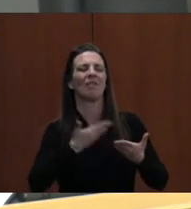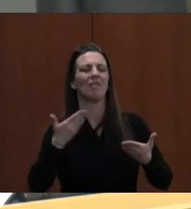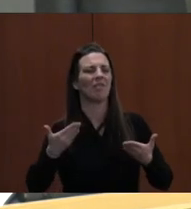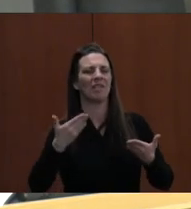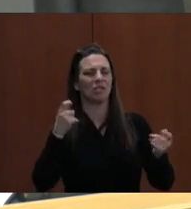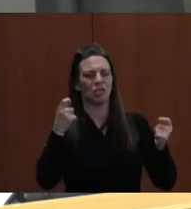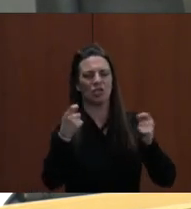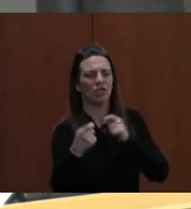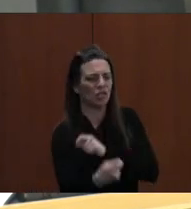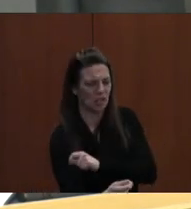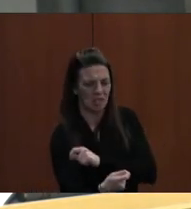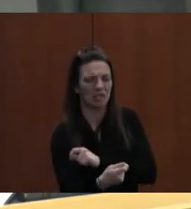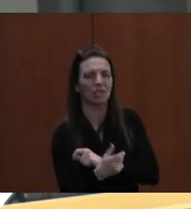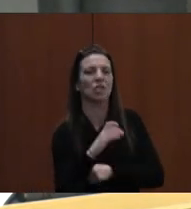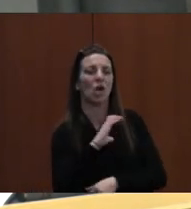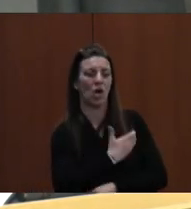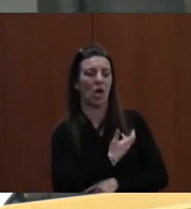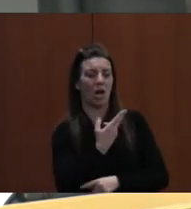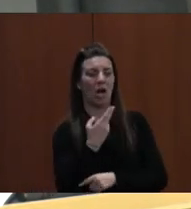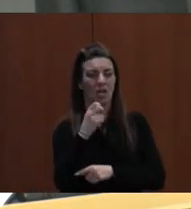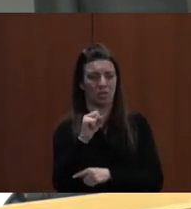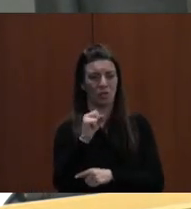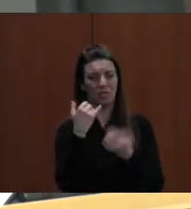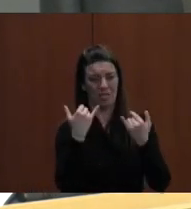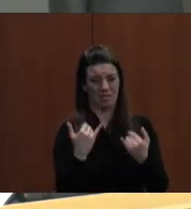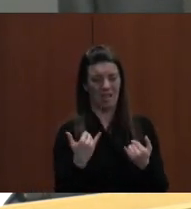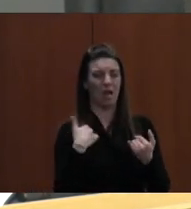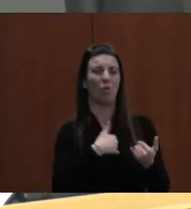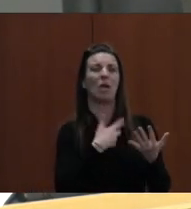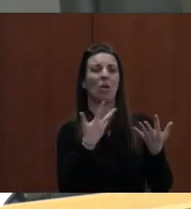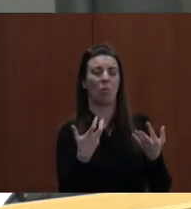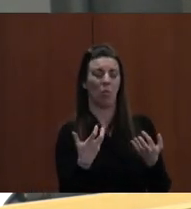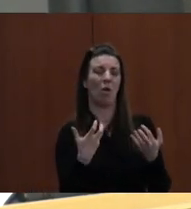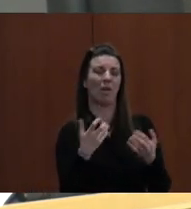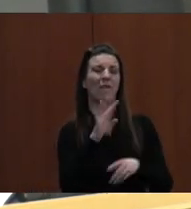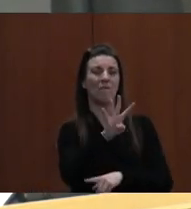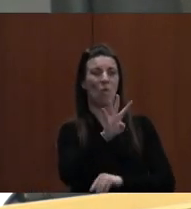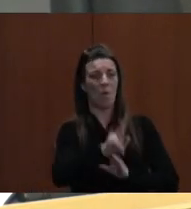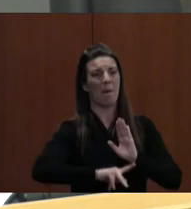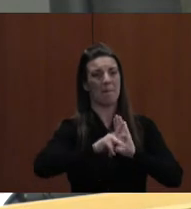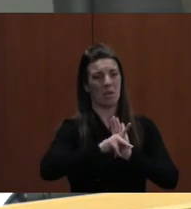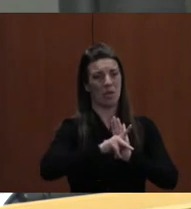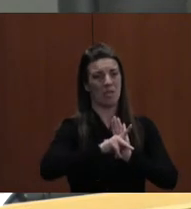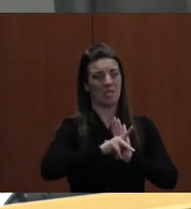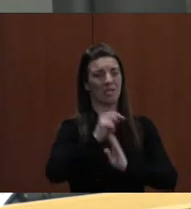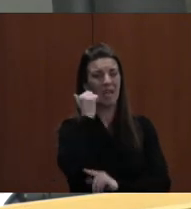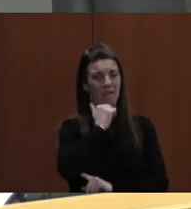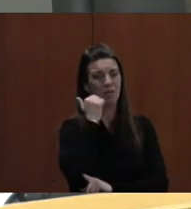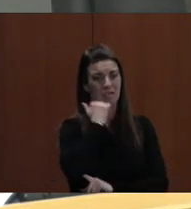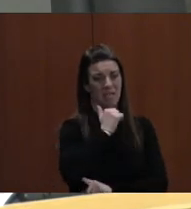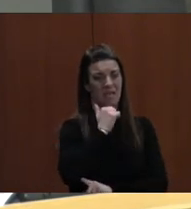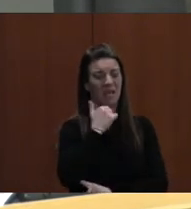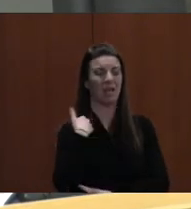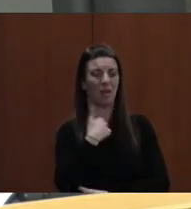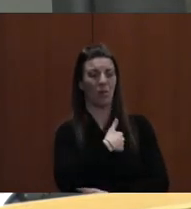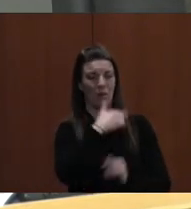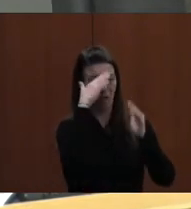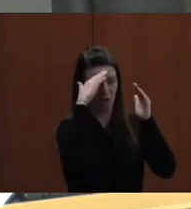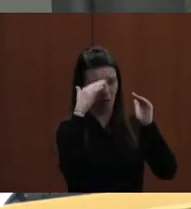actually moving our high school model back to a modified four-period day, and we're hoping to be able to pick up some additional